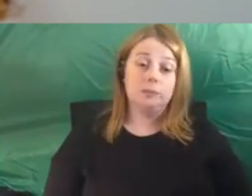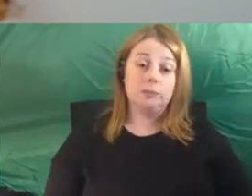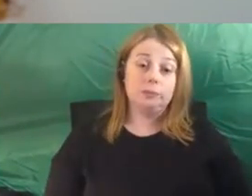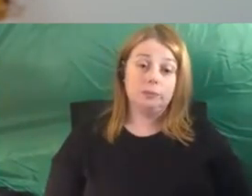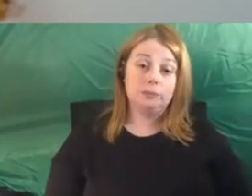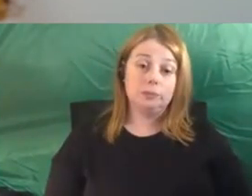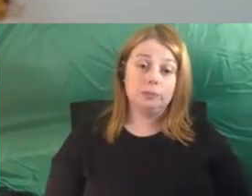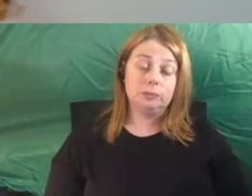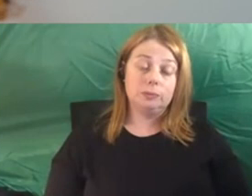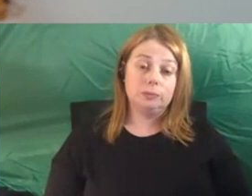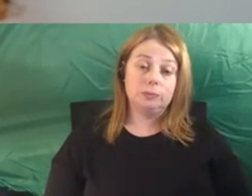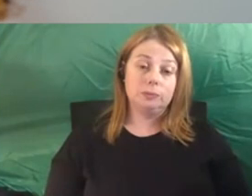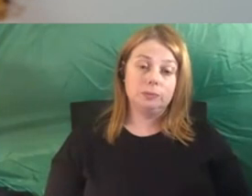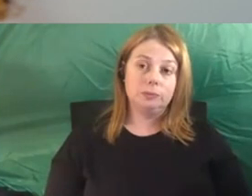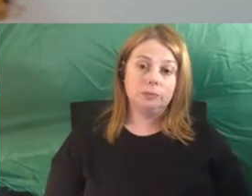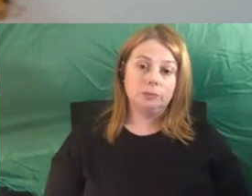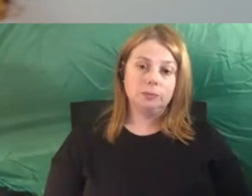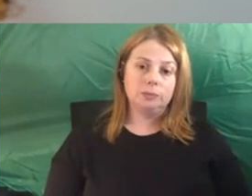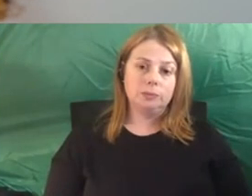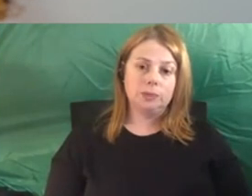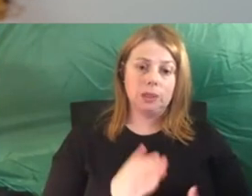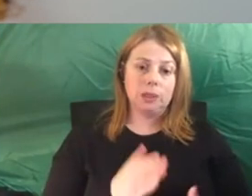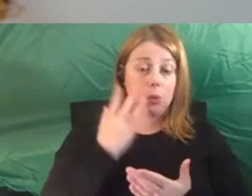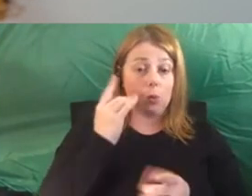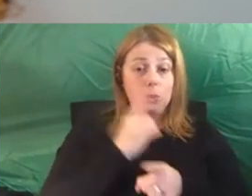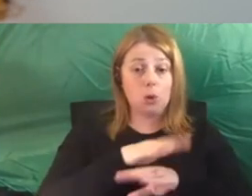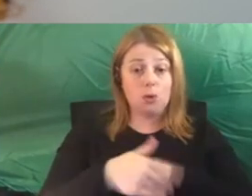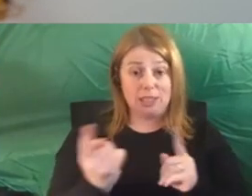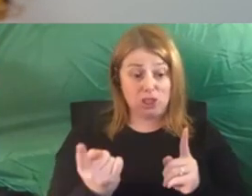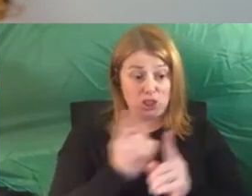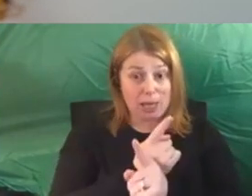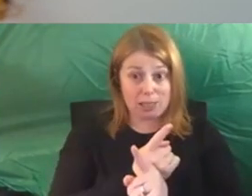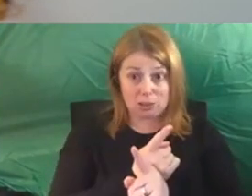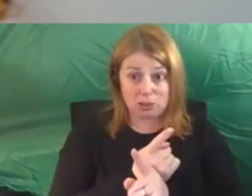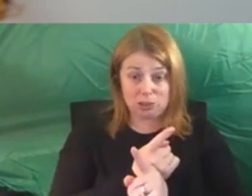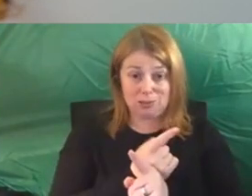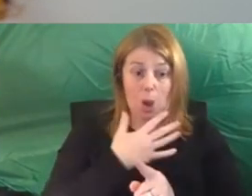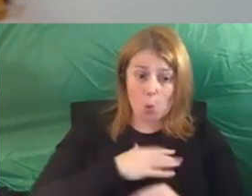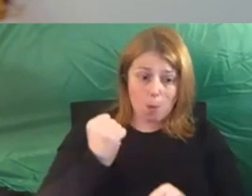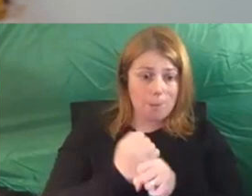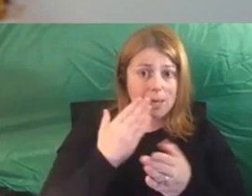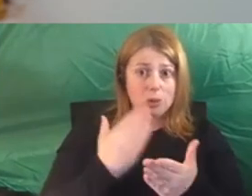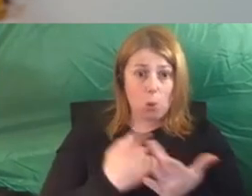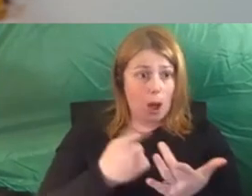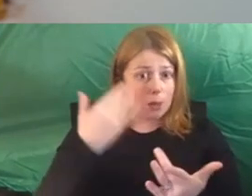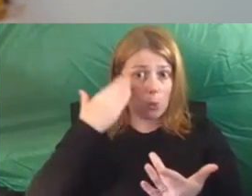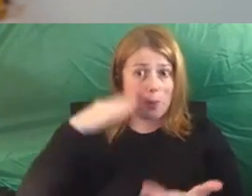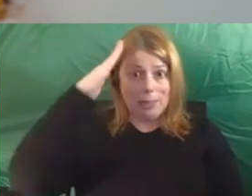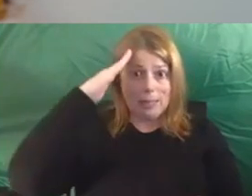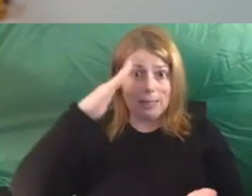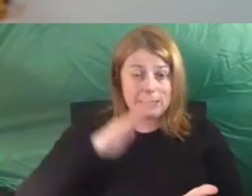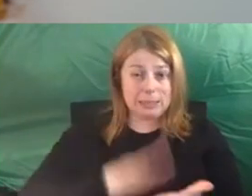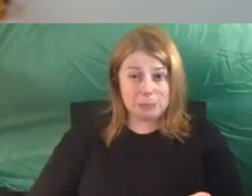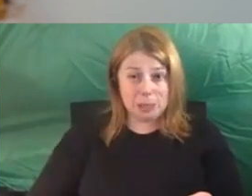So really, when it's talking about change, I wanted to make sure that no other woman had to experience the